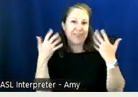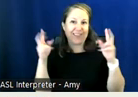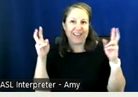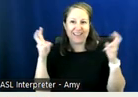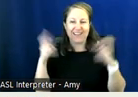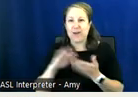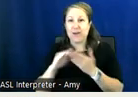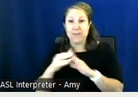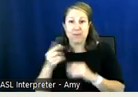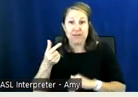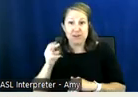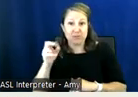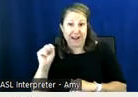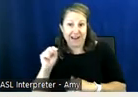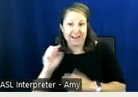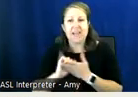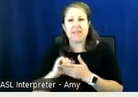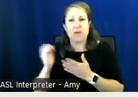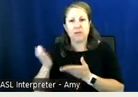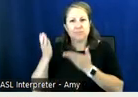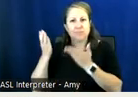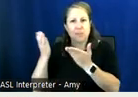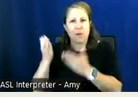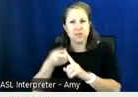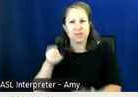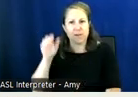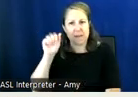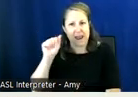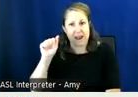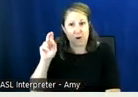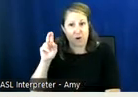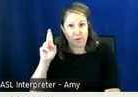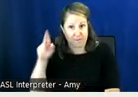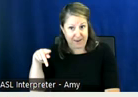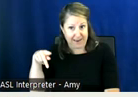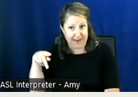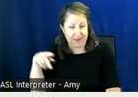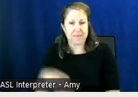proposal brought forward by aarp um and what this one intends to do